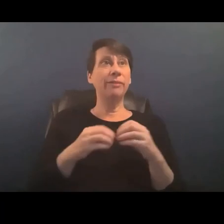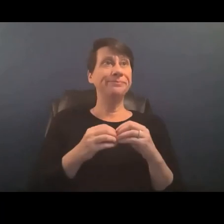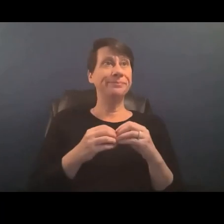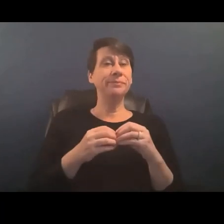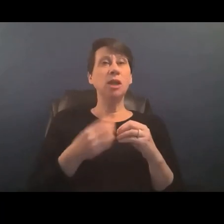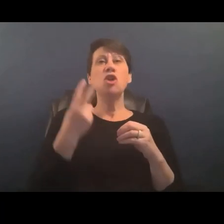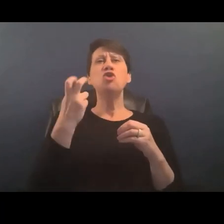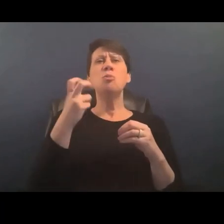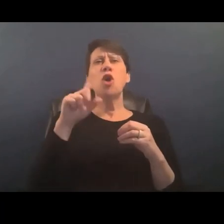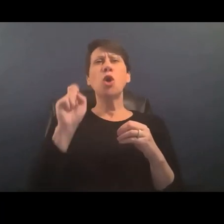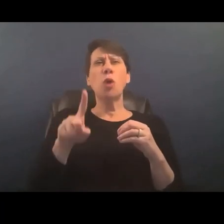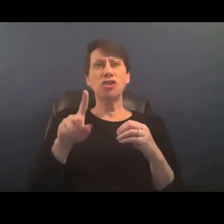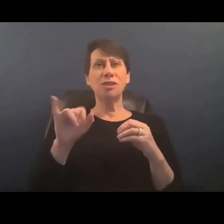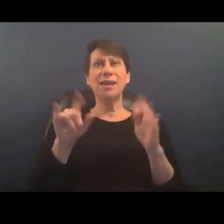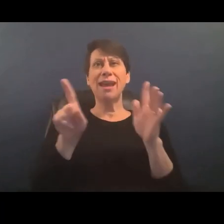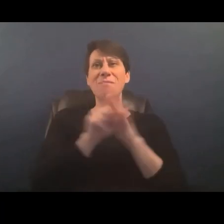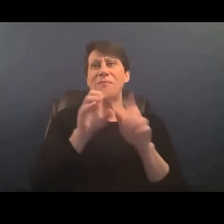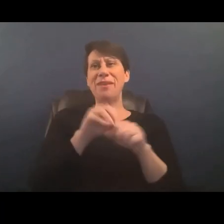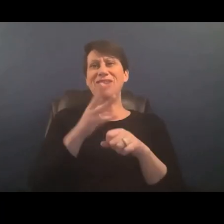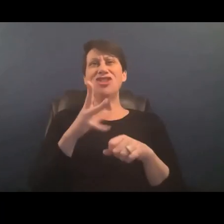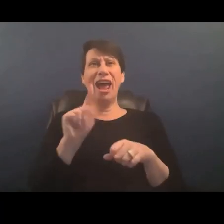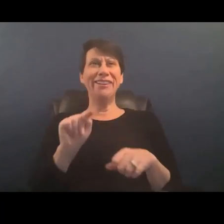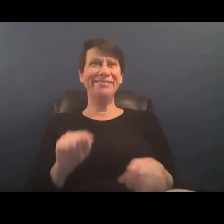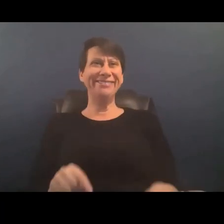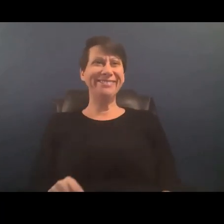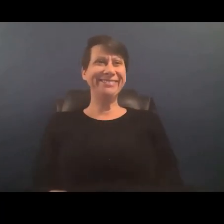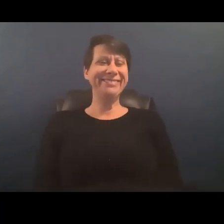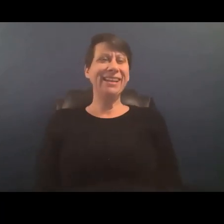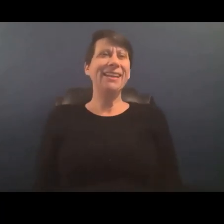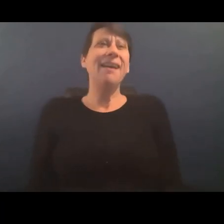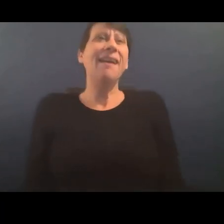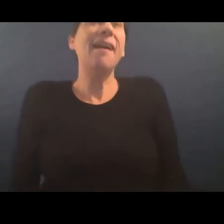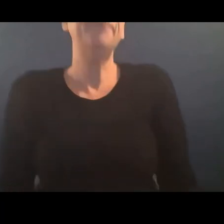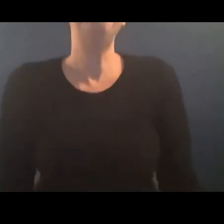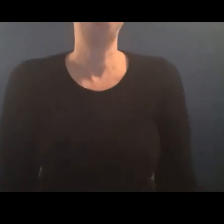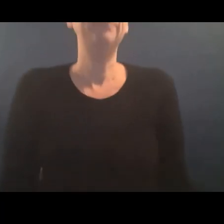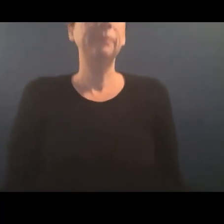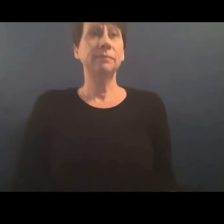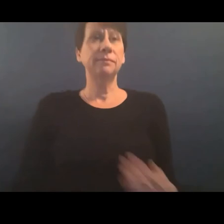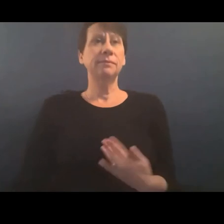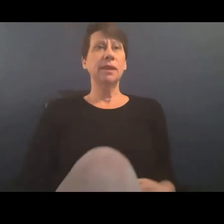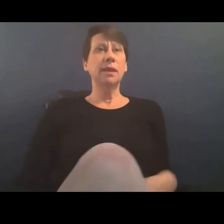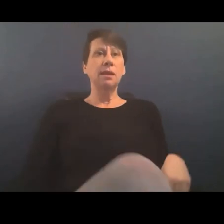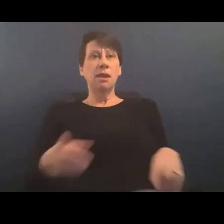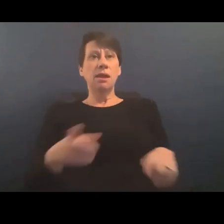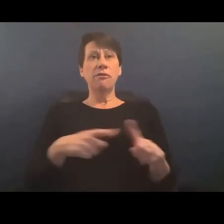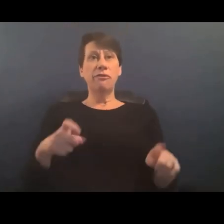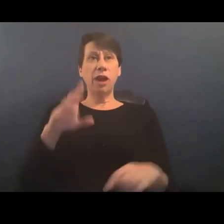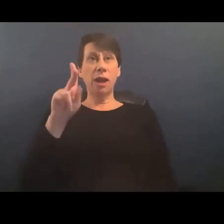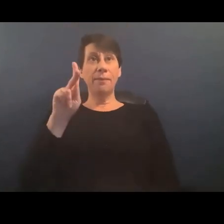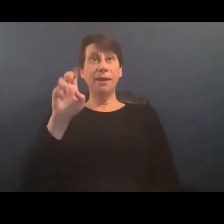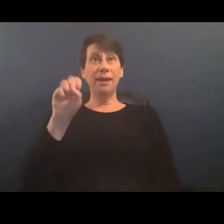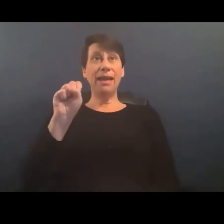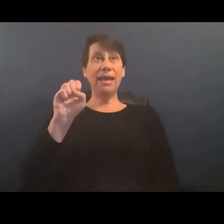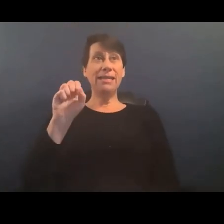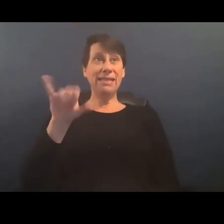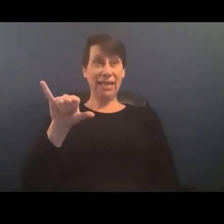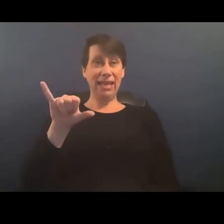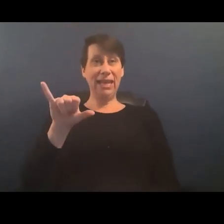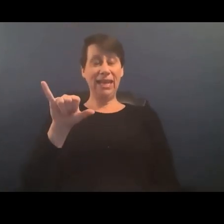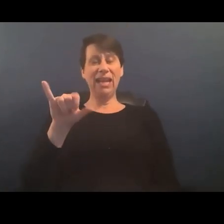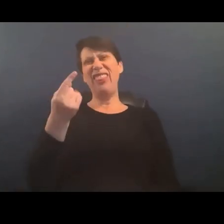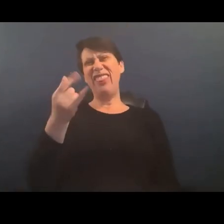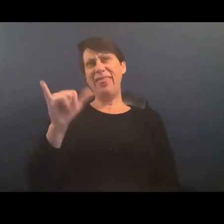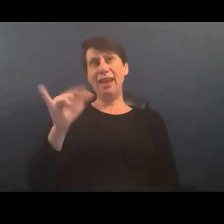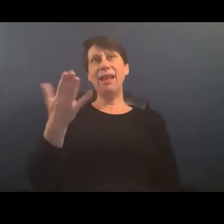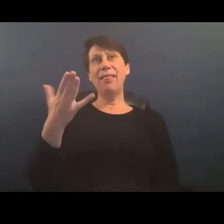questions that have come up in the chat uh so the first one is from casey pronouns they them um and